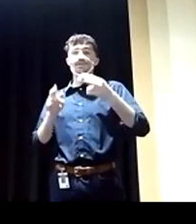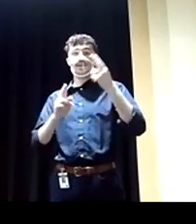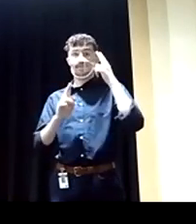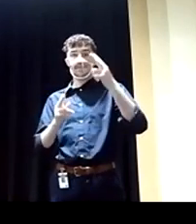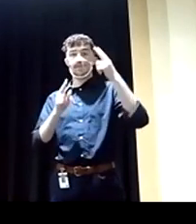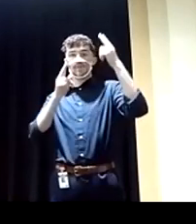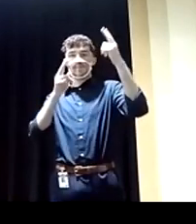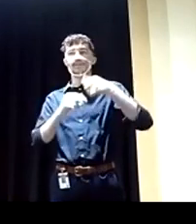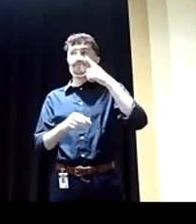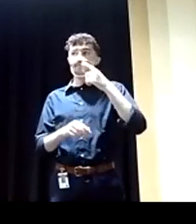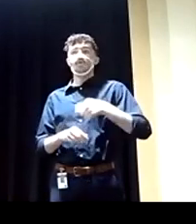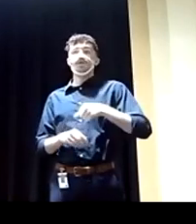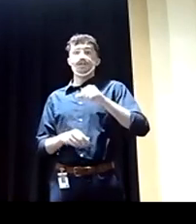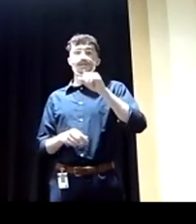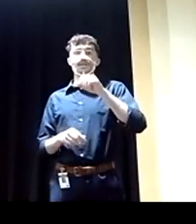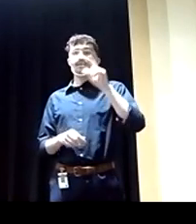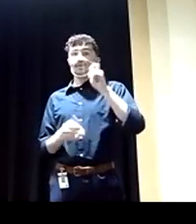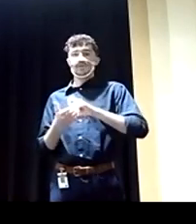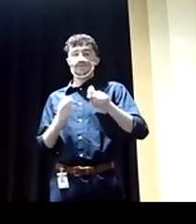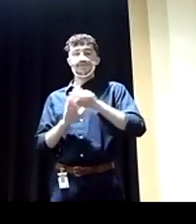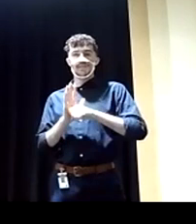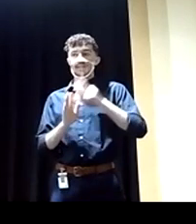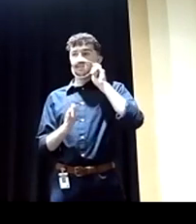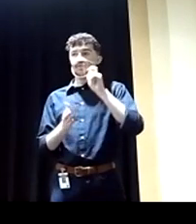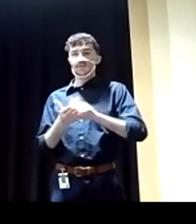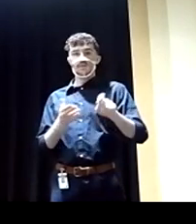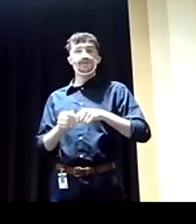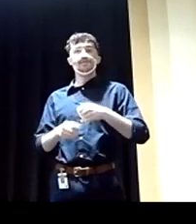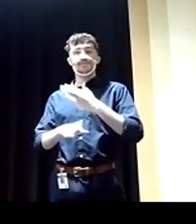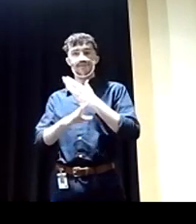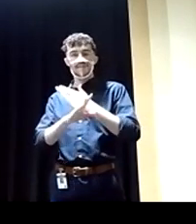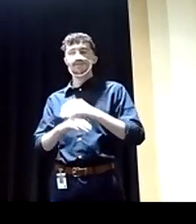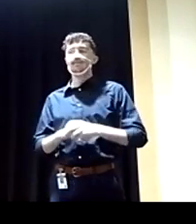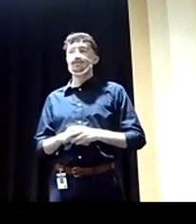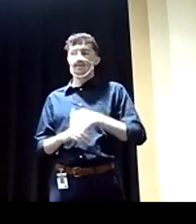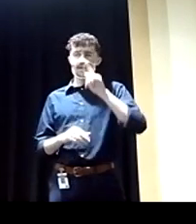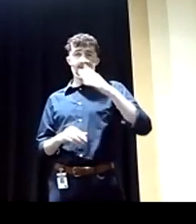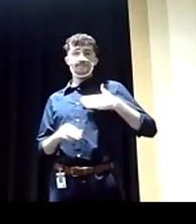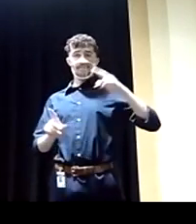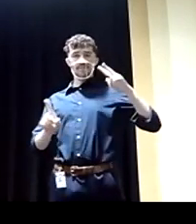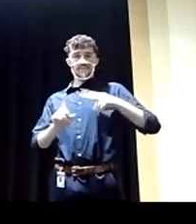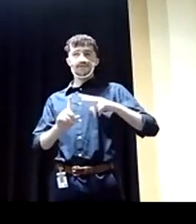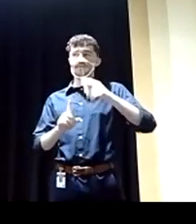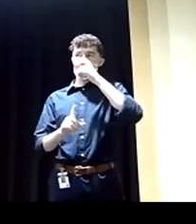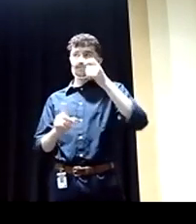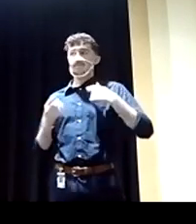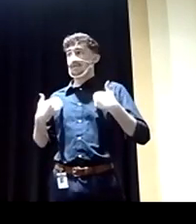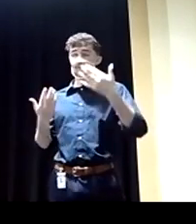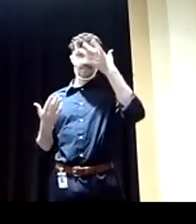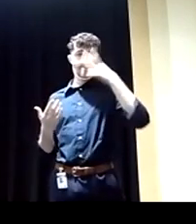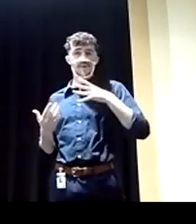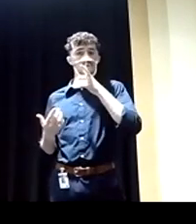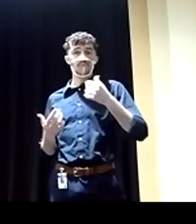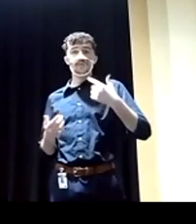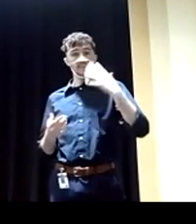Secretary of Defense, as well as to approve or disapprove treaties. I think that my viewpoint as a young veteran who's had some experience here in the Congress